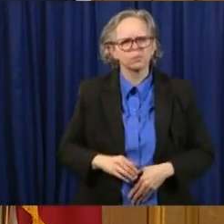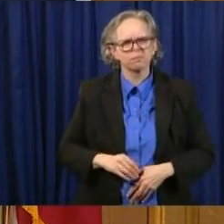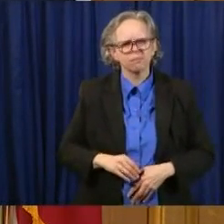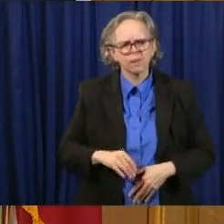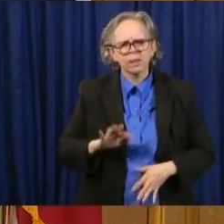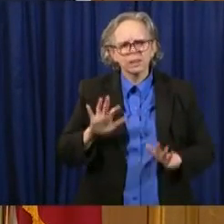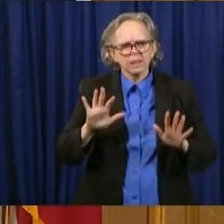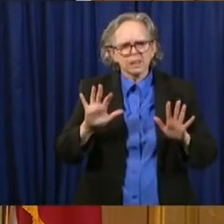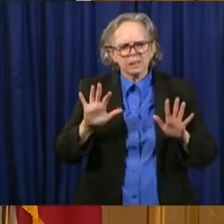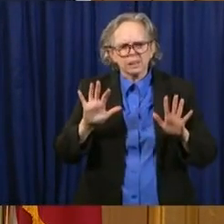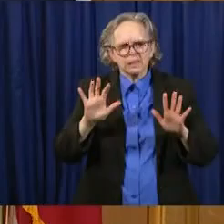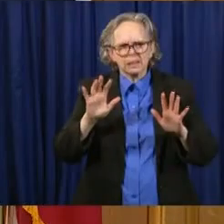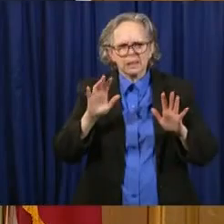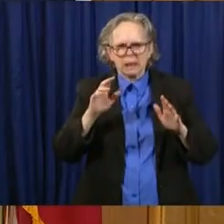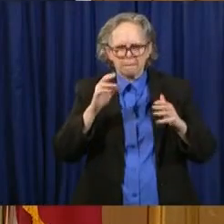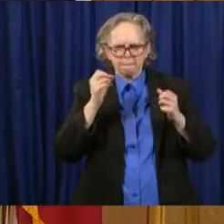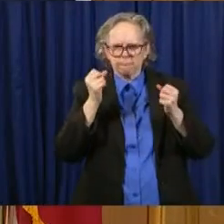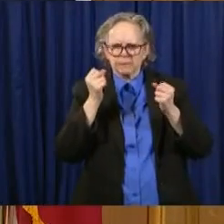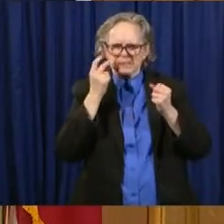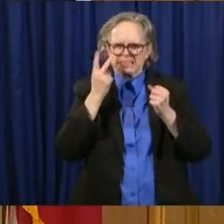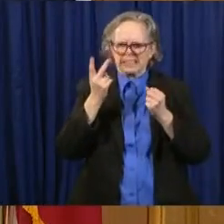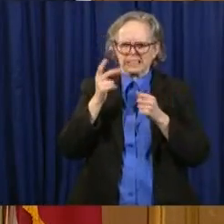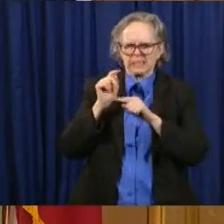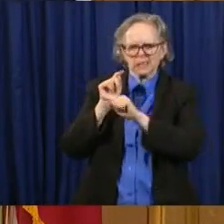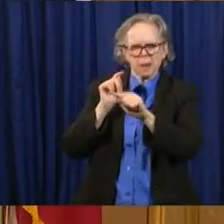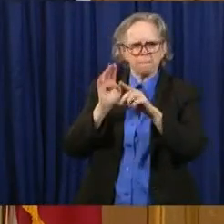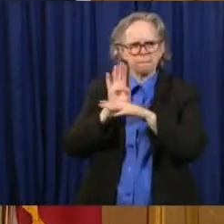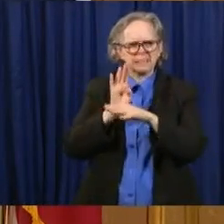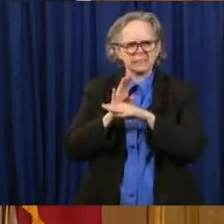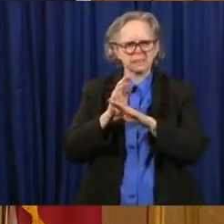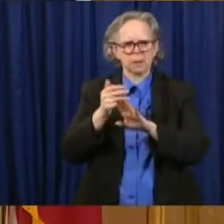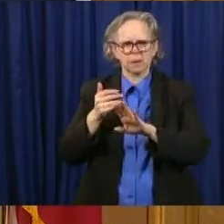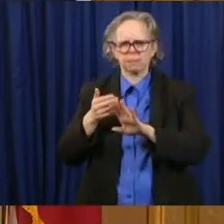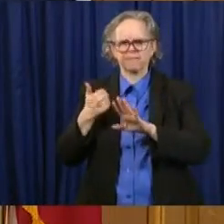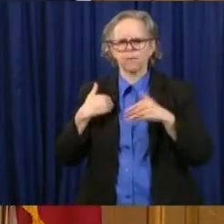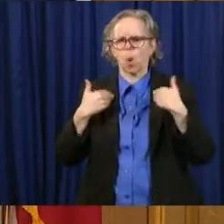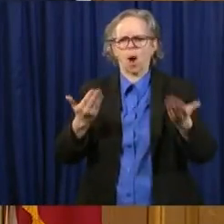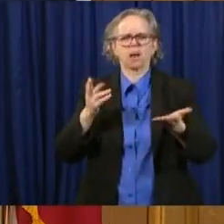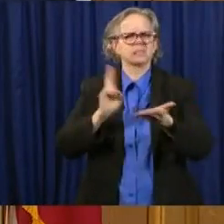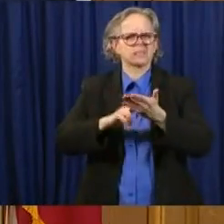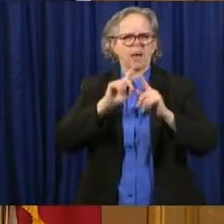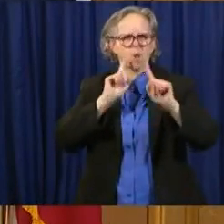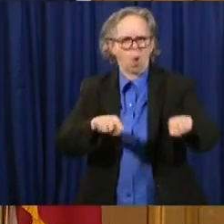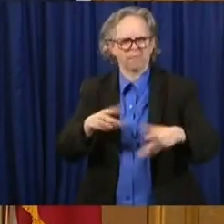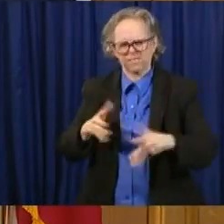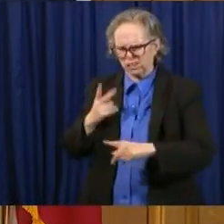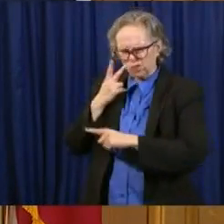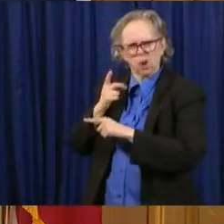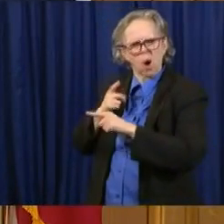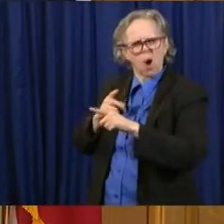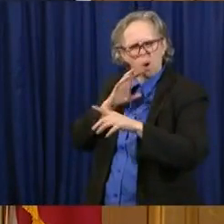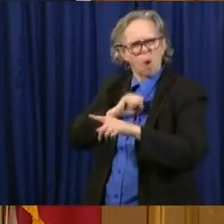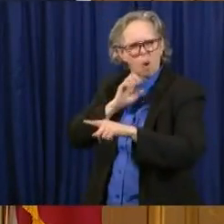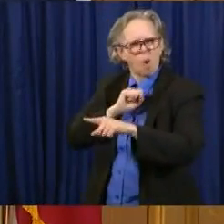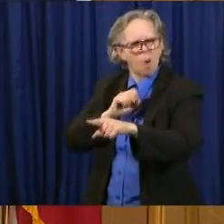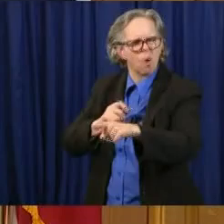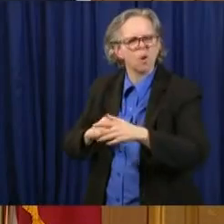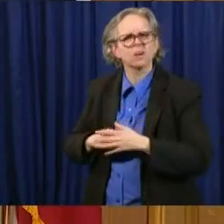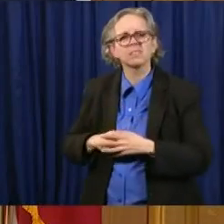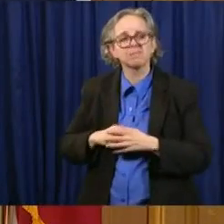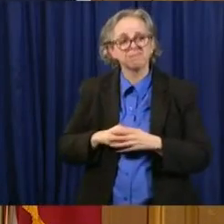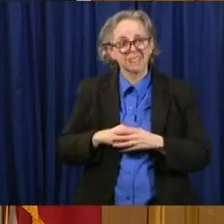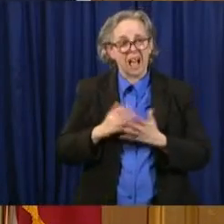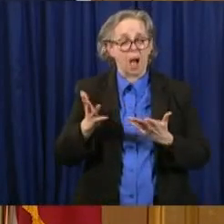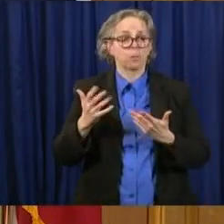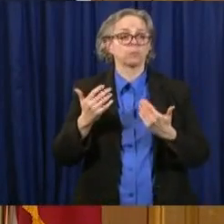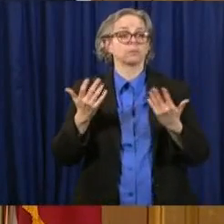And it kind of goes back to what I've said, that as we move forward and come out of this, it's not going to be